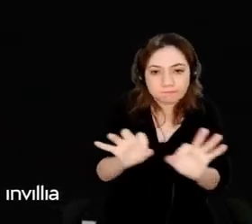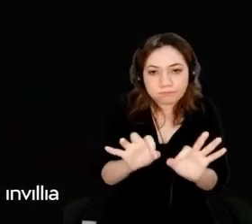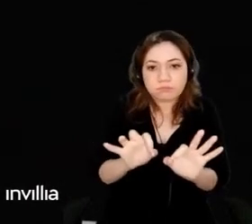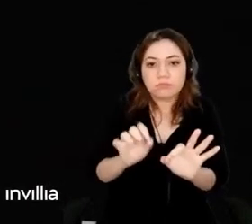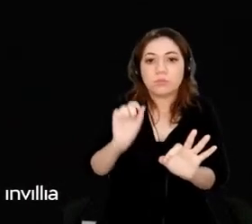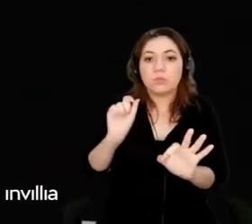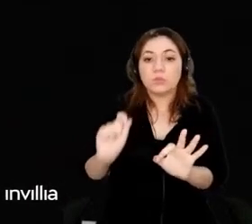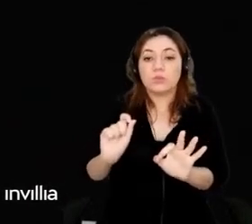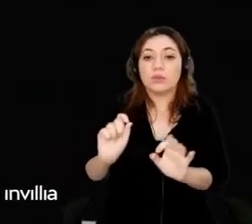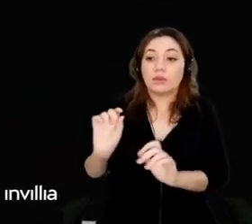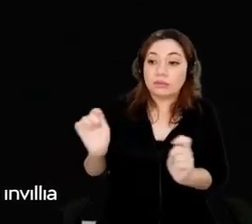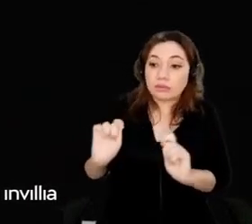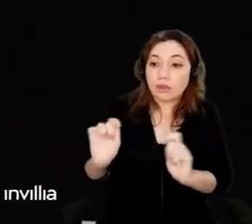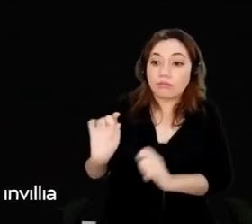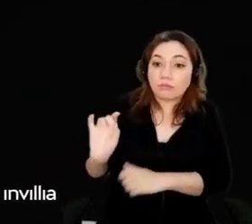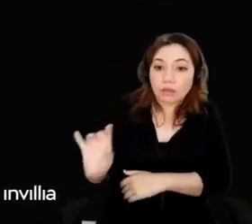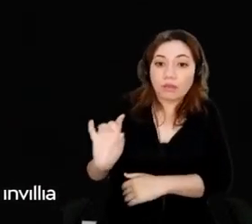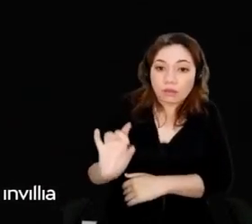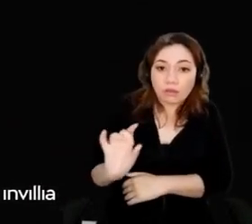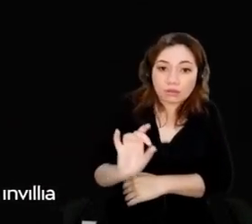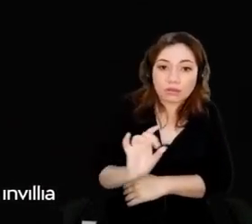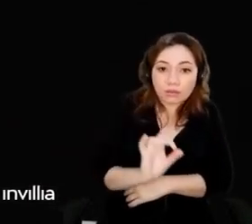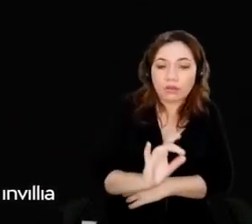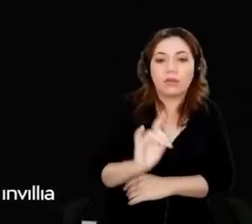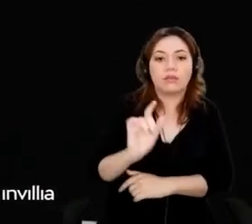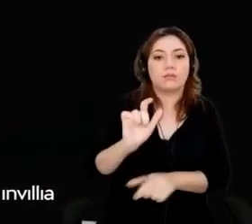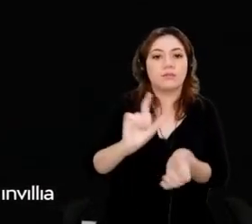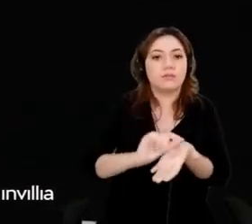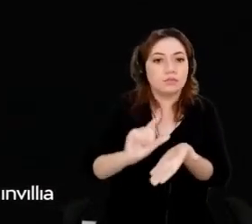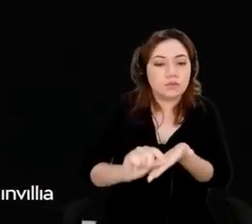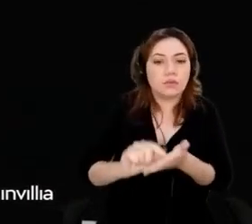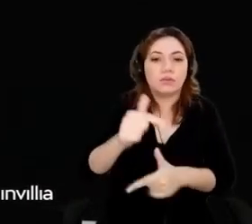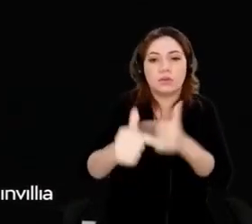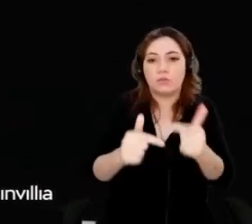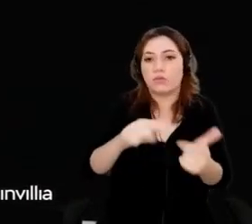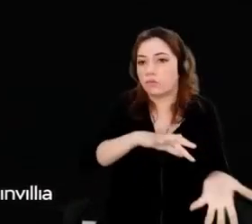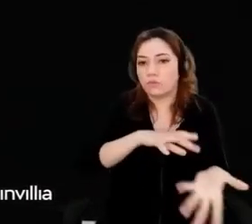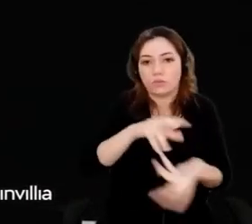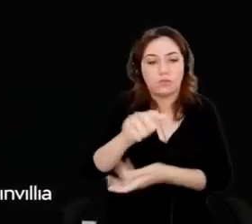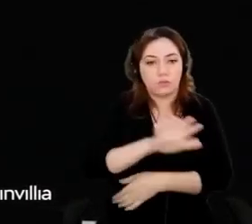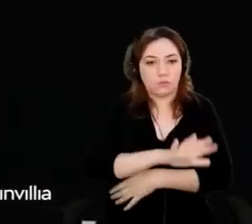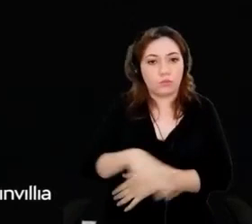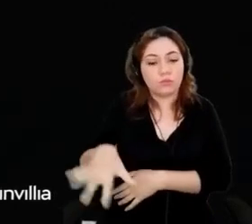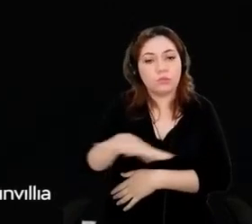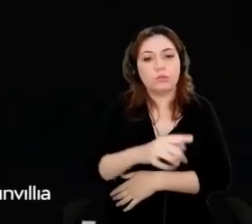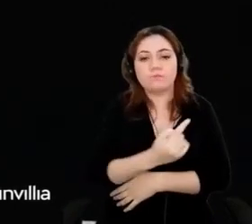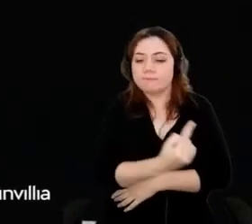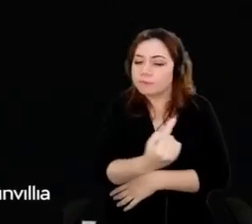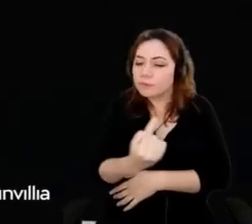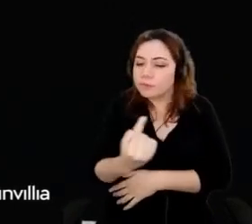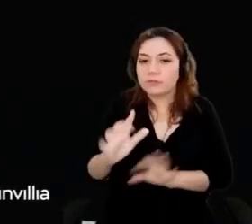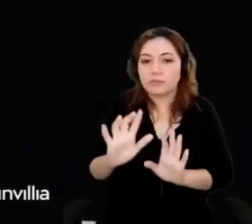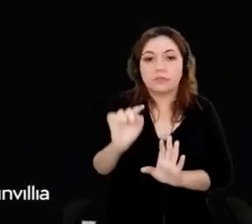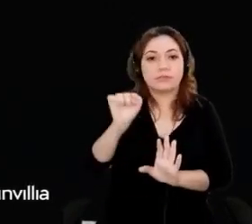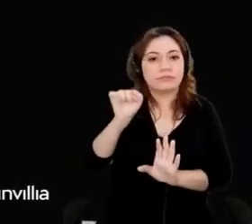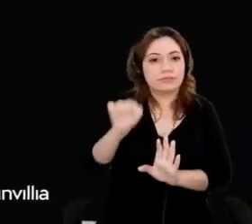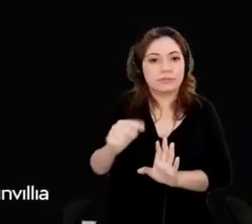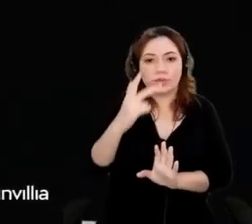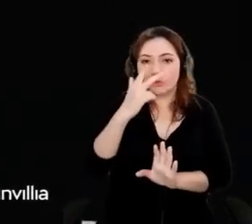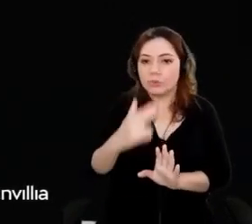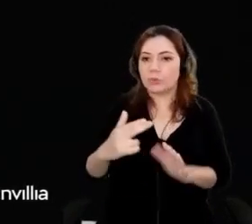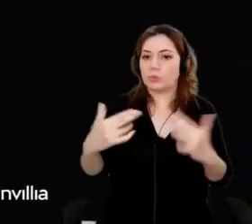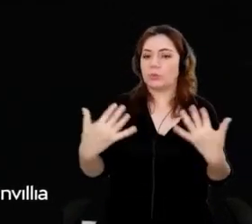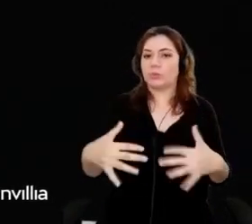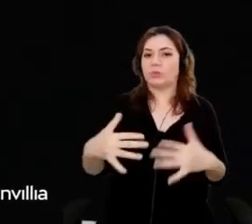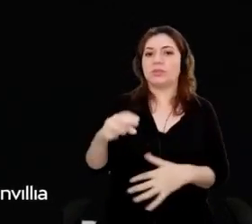digital worker in the world. And this is SmithOS. SmithOS is AirGroup's